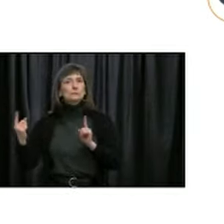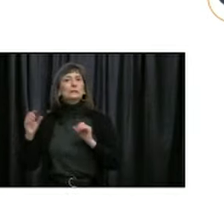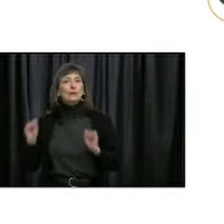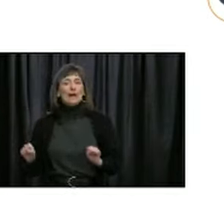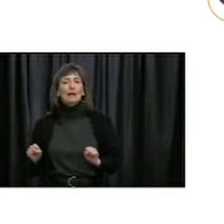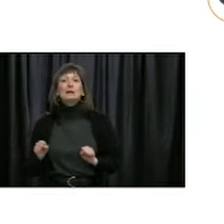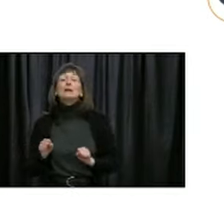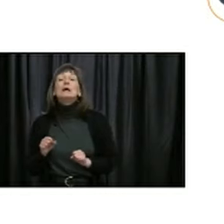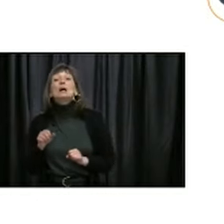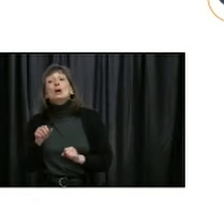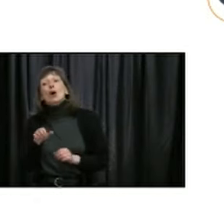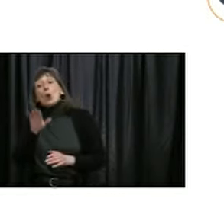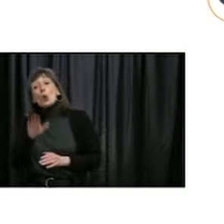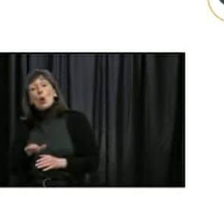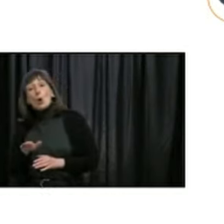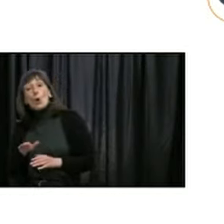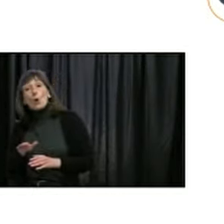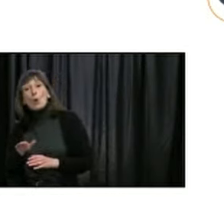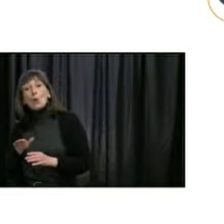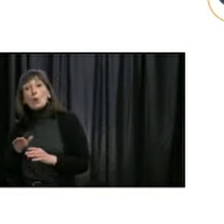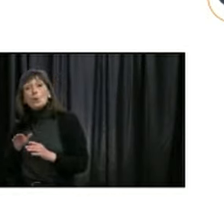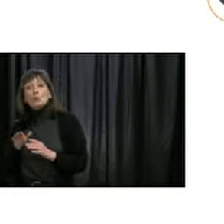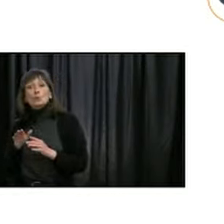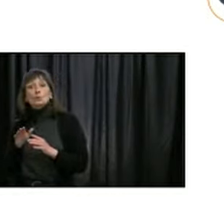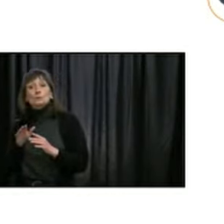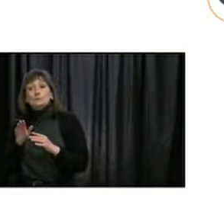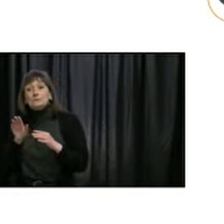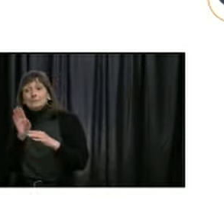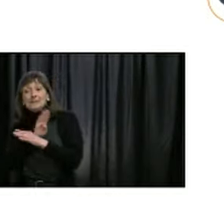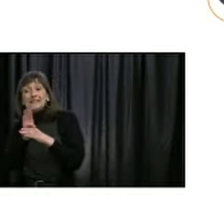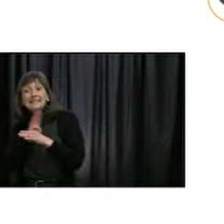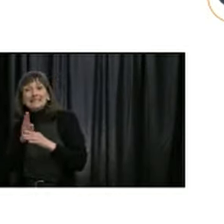garden centres, which are more outdoor businesses,